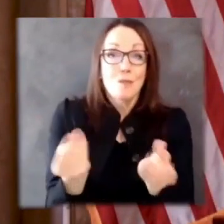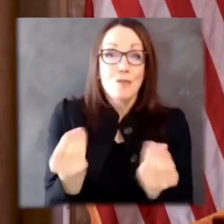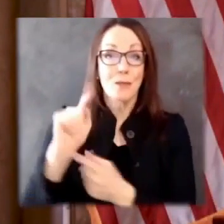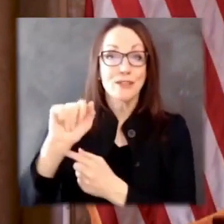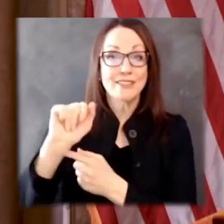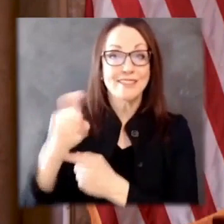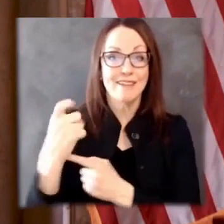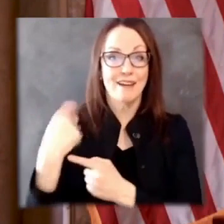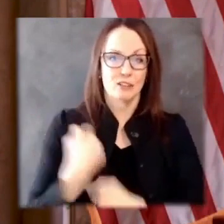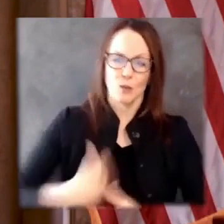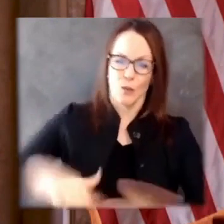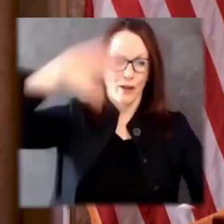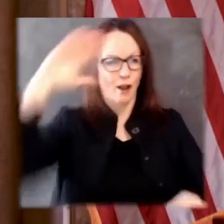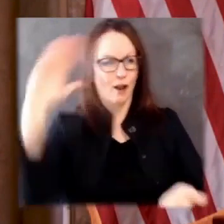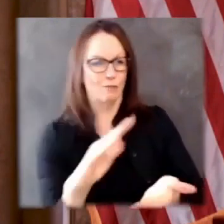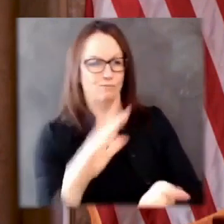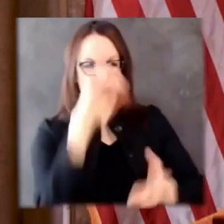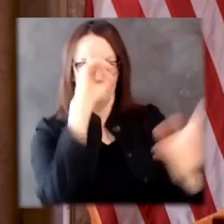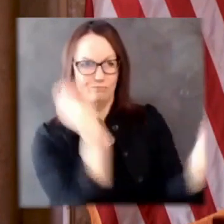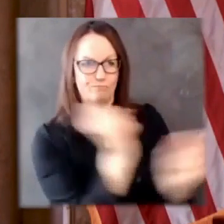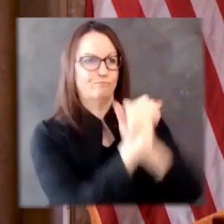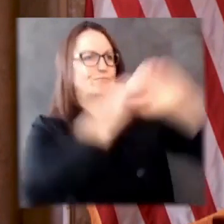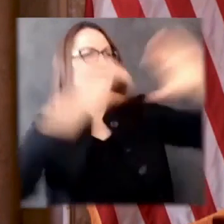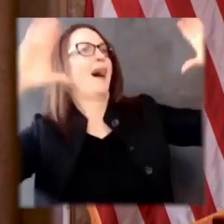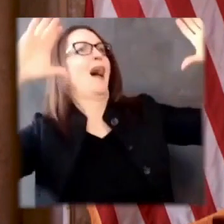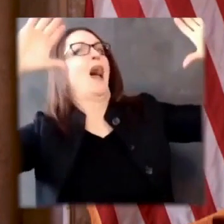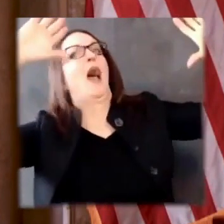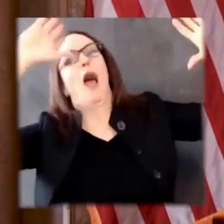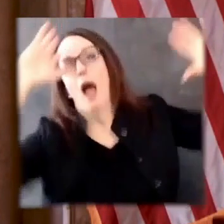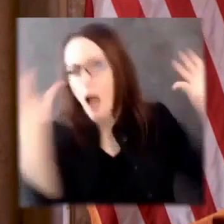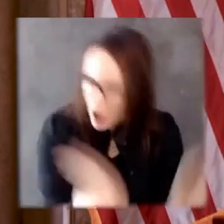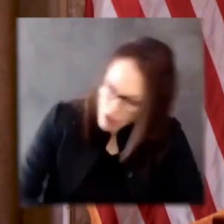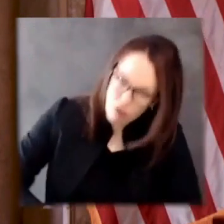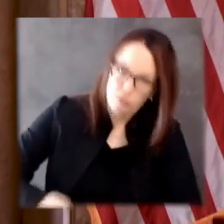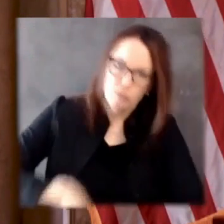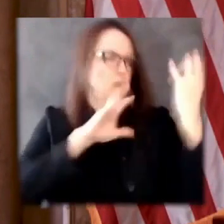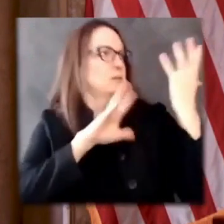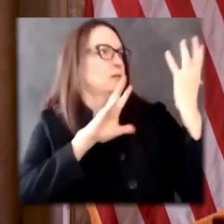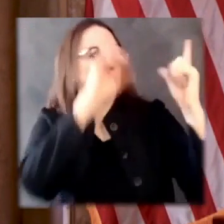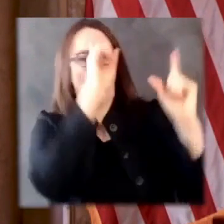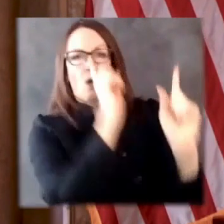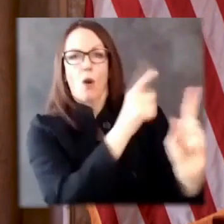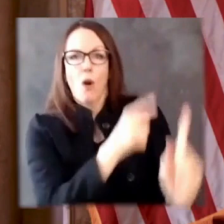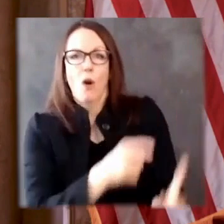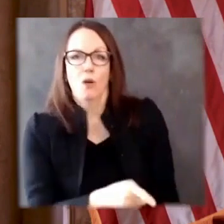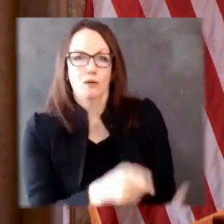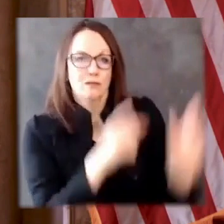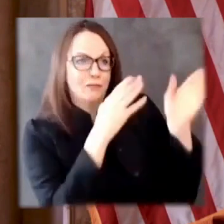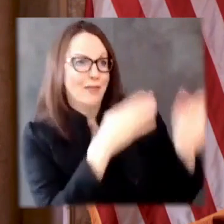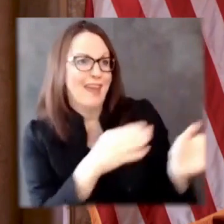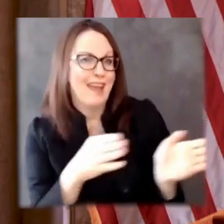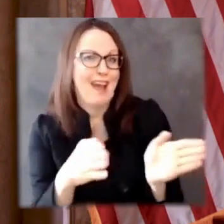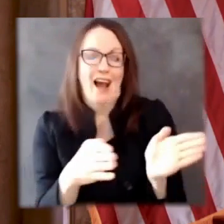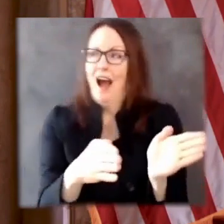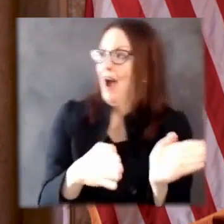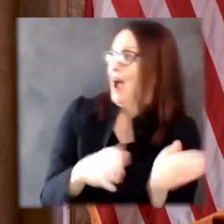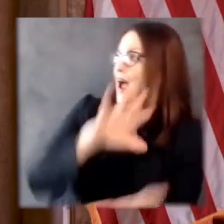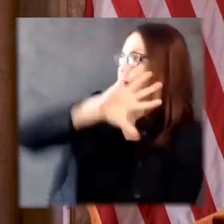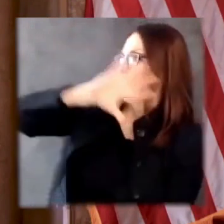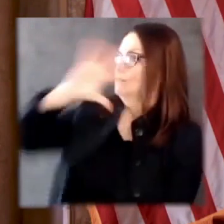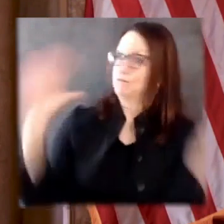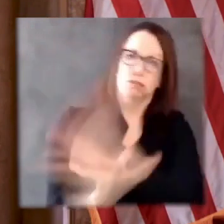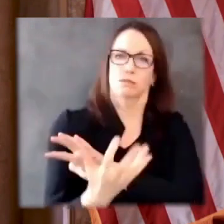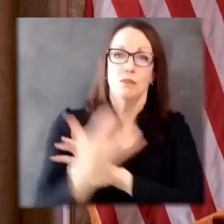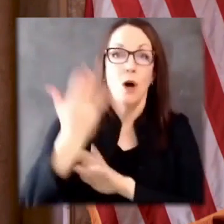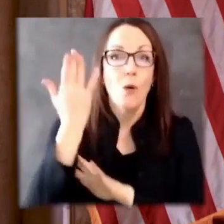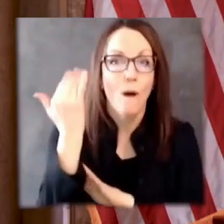things changed overnight. We were going about our daily lives when a novel coronavirus hit, and we had to